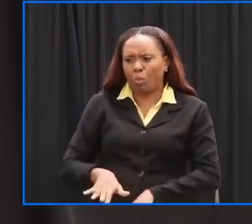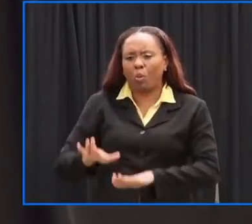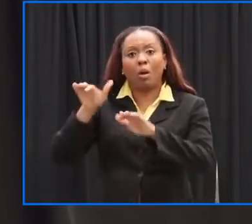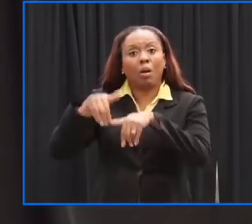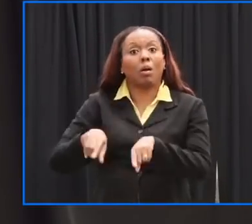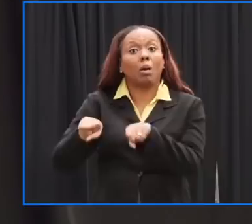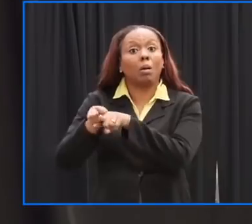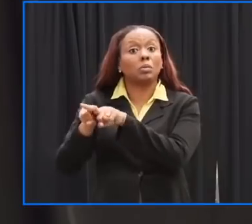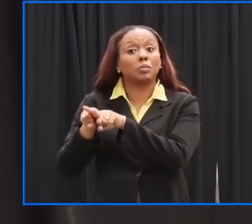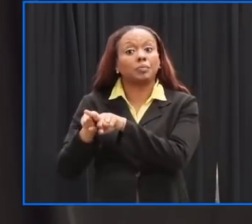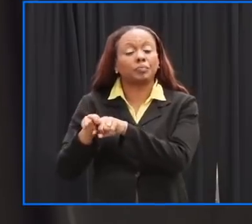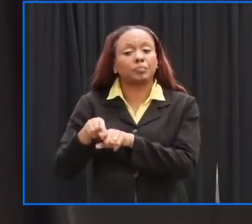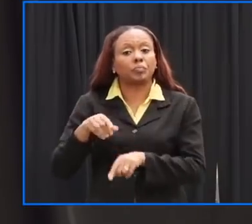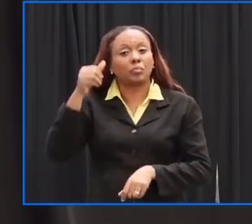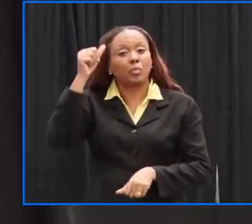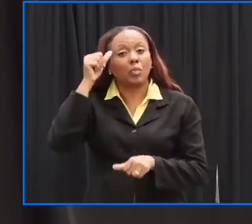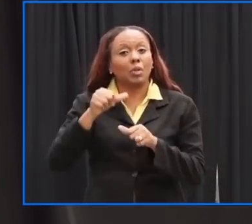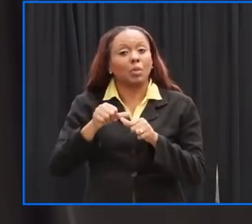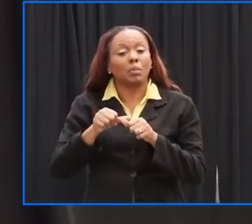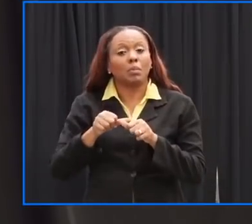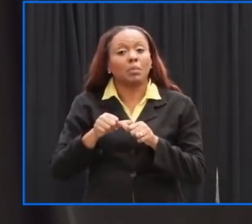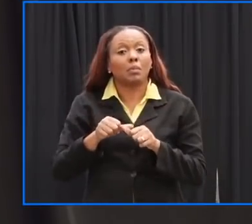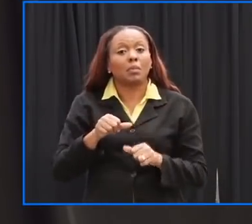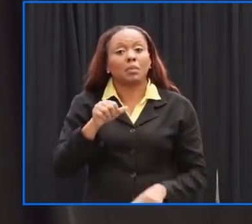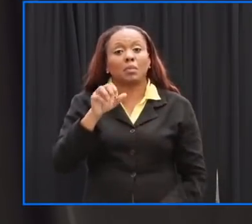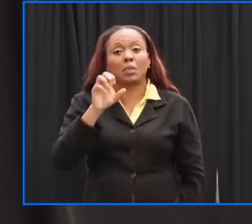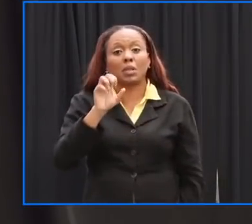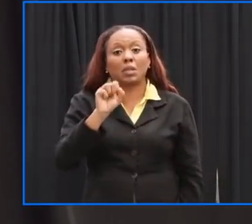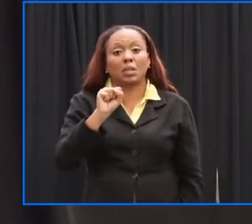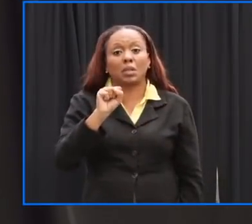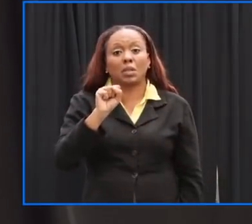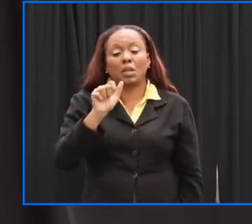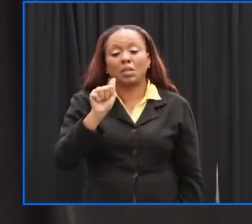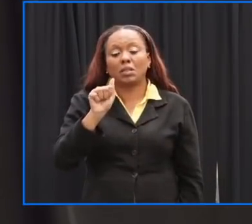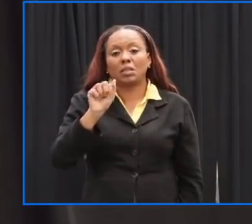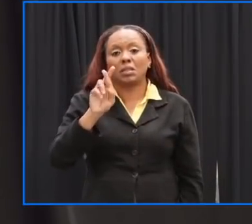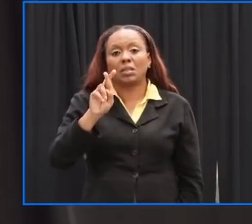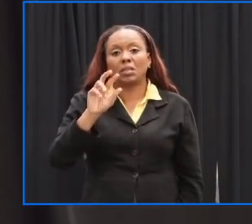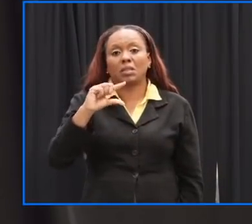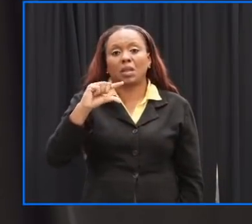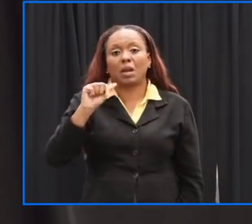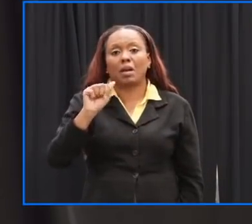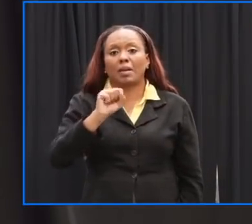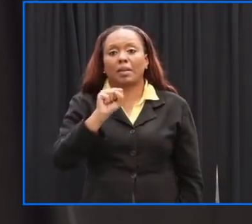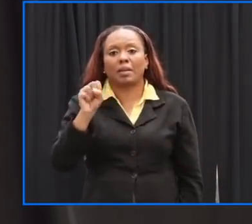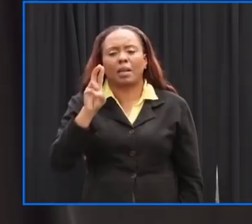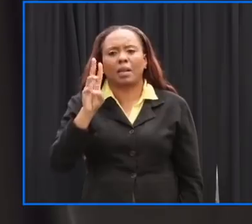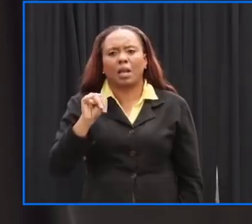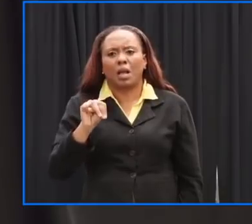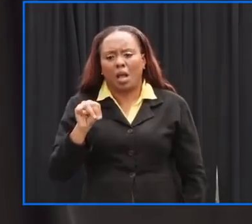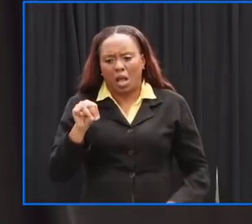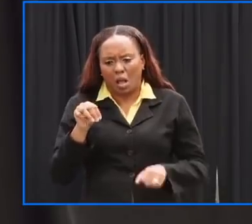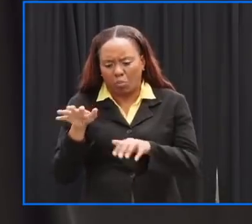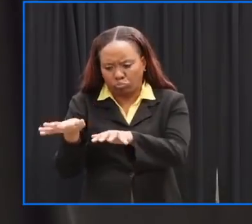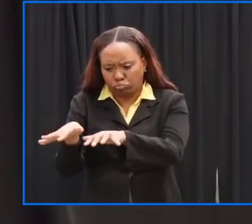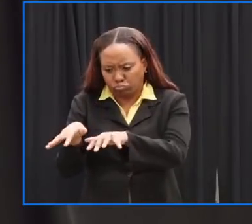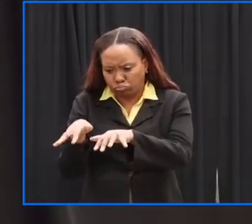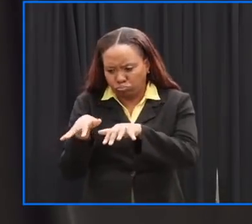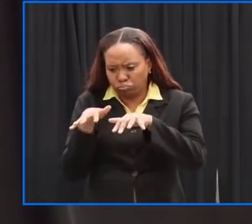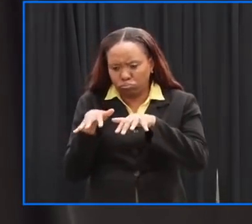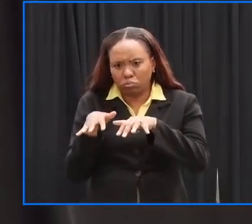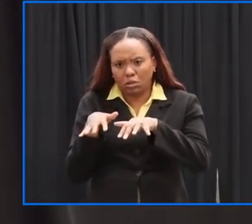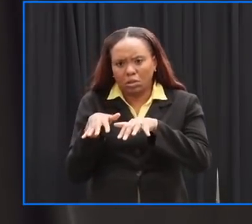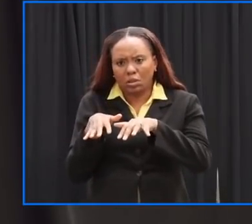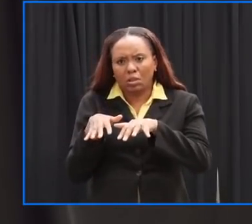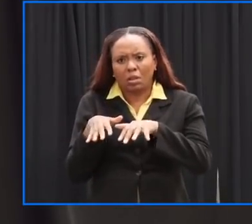sargasm seaweed that also came in on the night of the 16th when we had the lightning storm there's a lot of uh narrowing of the beaches